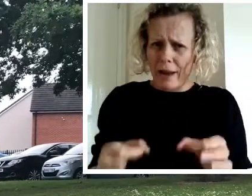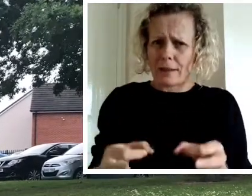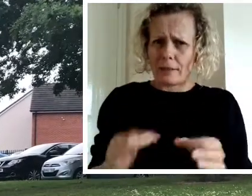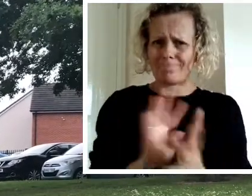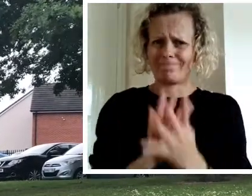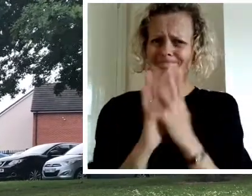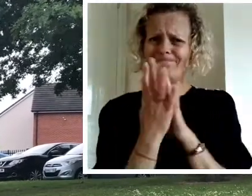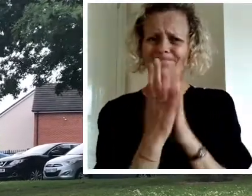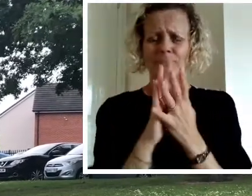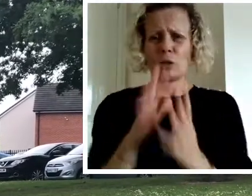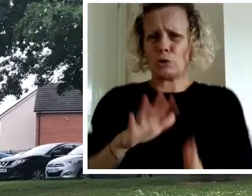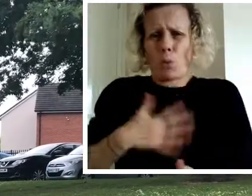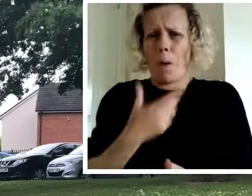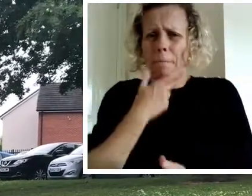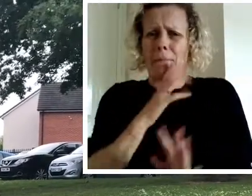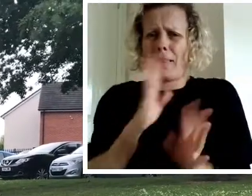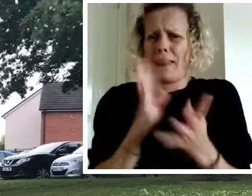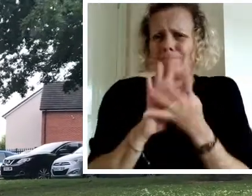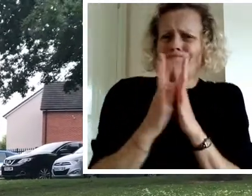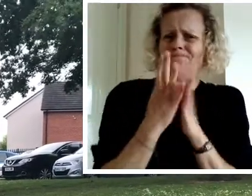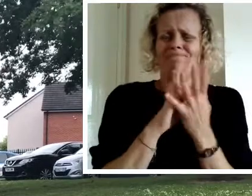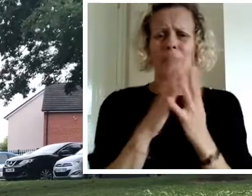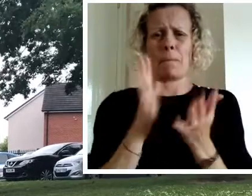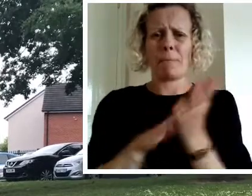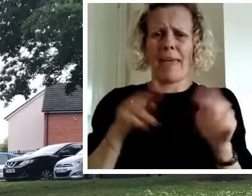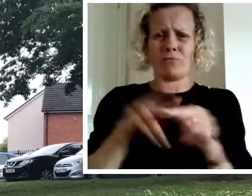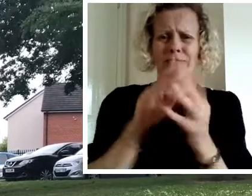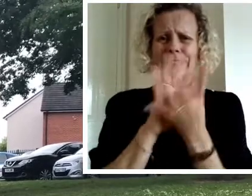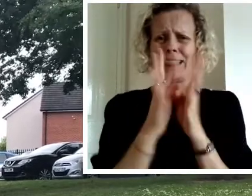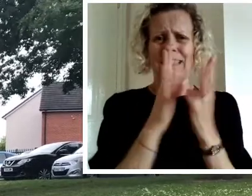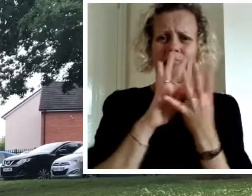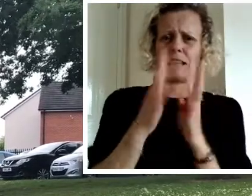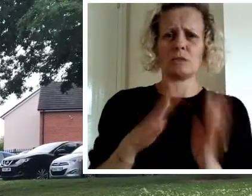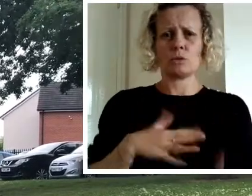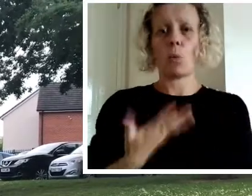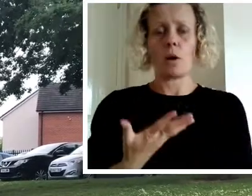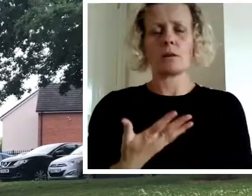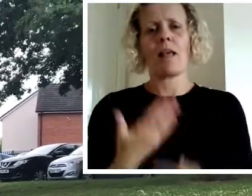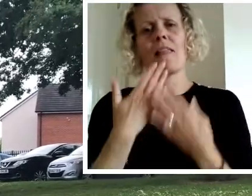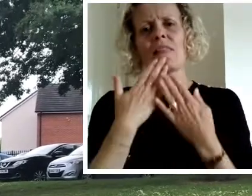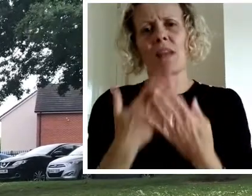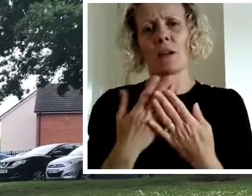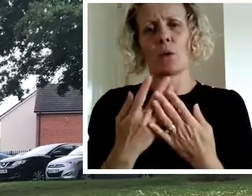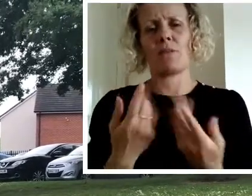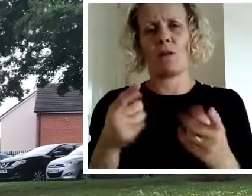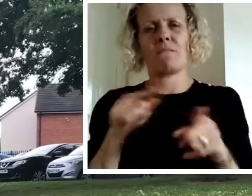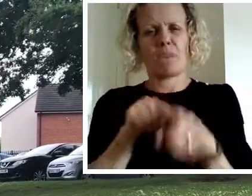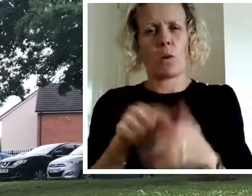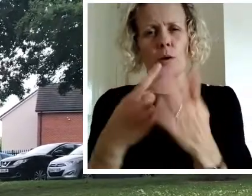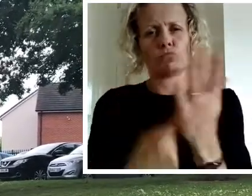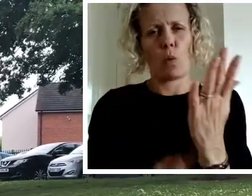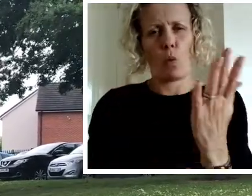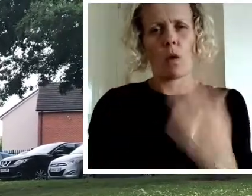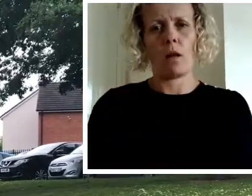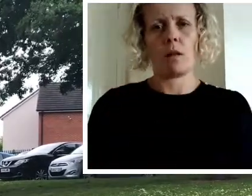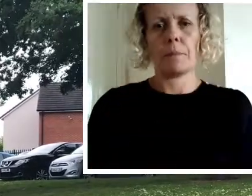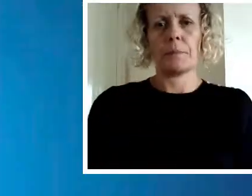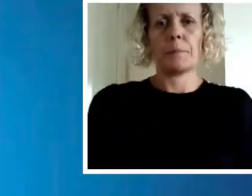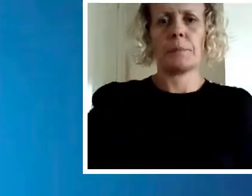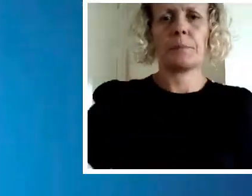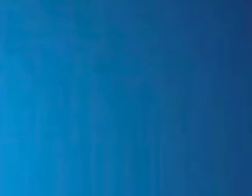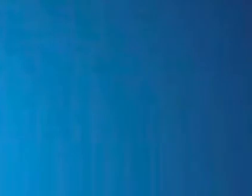that we can restrict or limit the number of possibilities of parents crossing each other's paths. Thank you for observing.